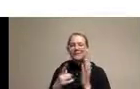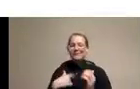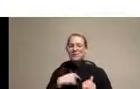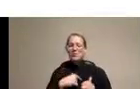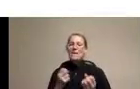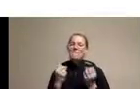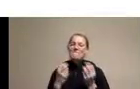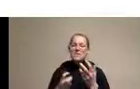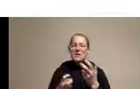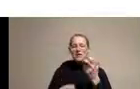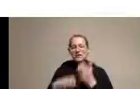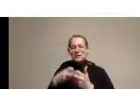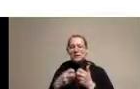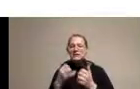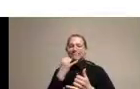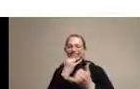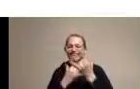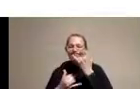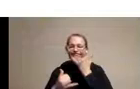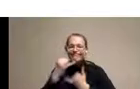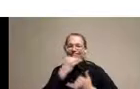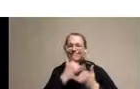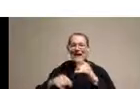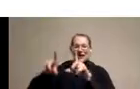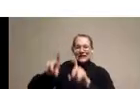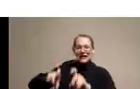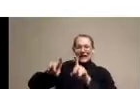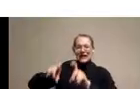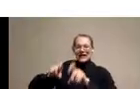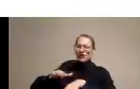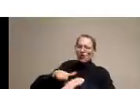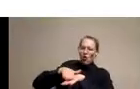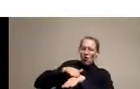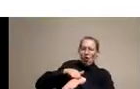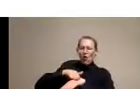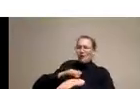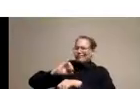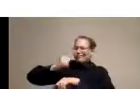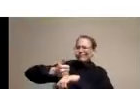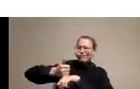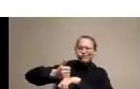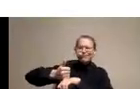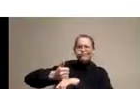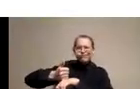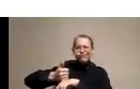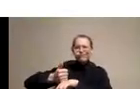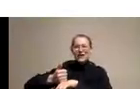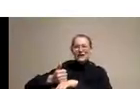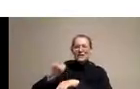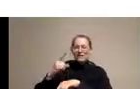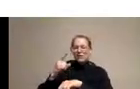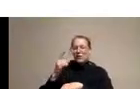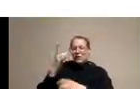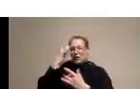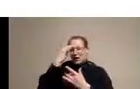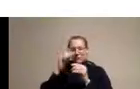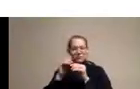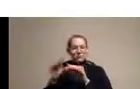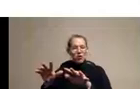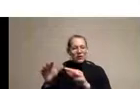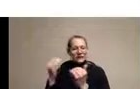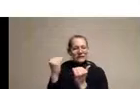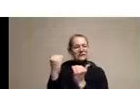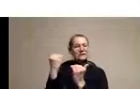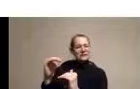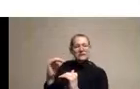We didn't get testing up and running quickly. We were incapable of doing testing and tracing and ways to contain the pandemic quickly. Perhaps one of the most amazing technical challenges